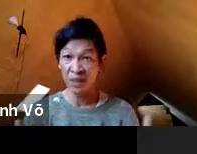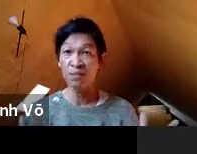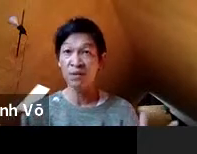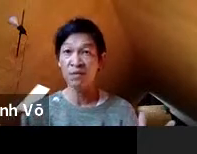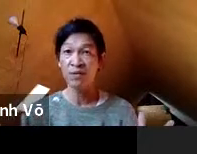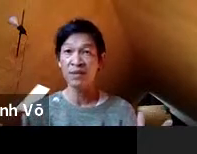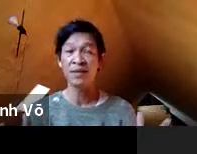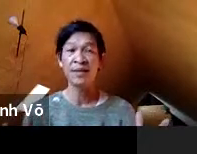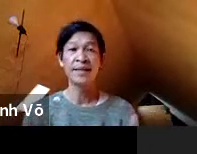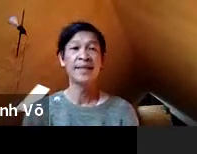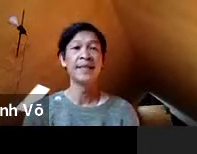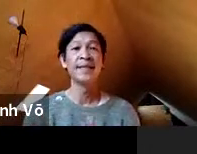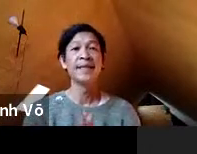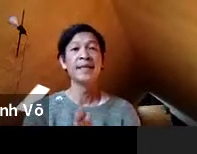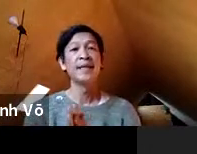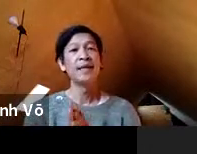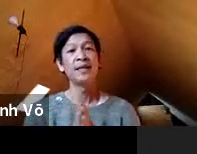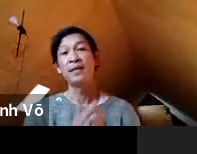people.